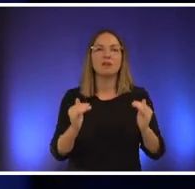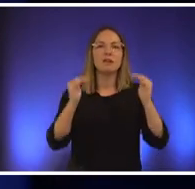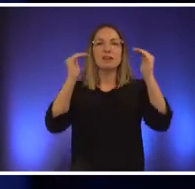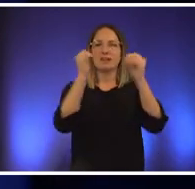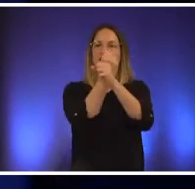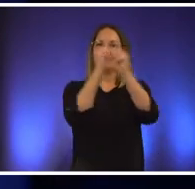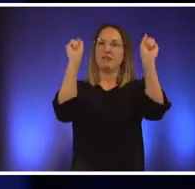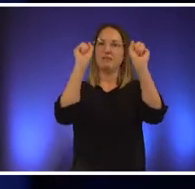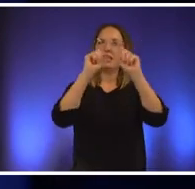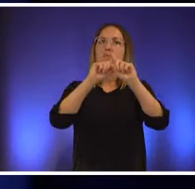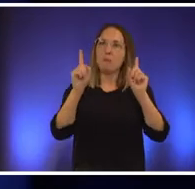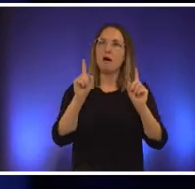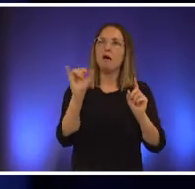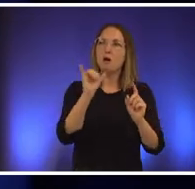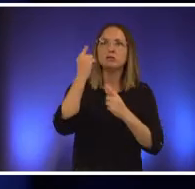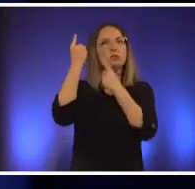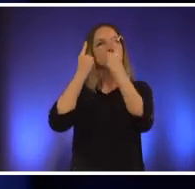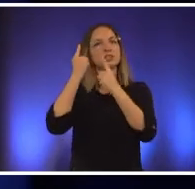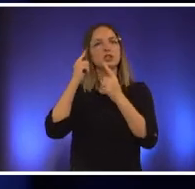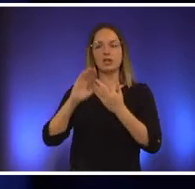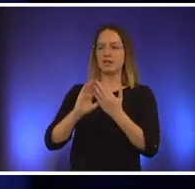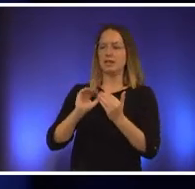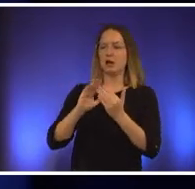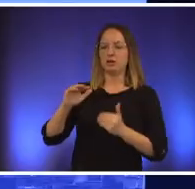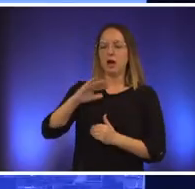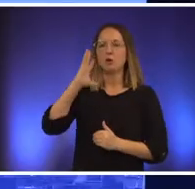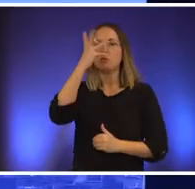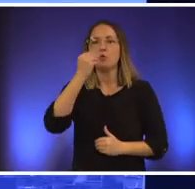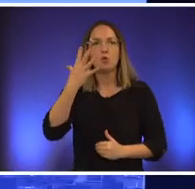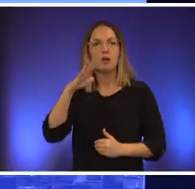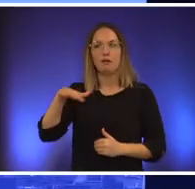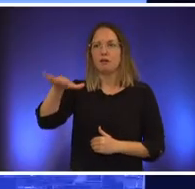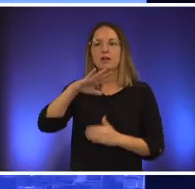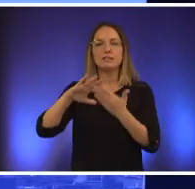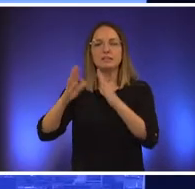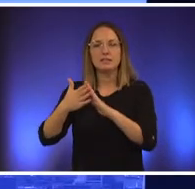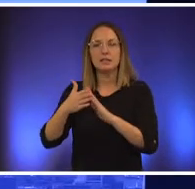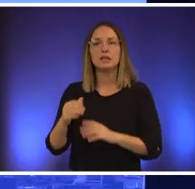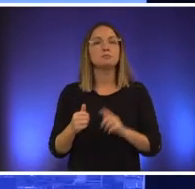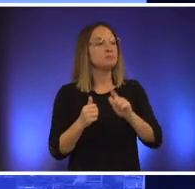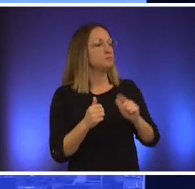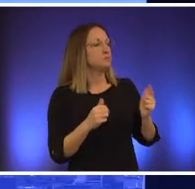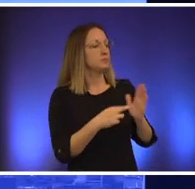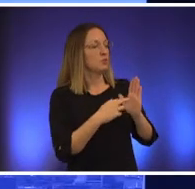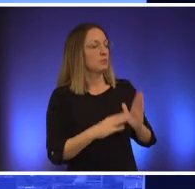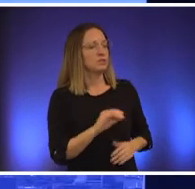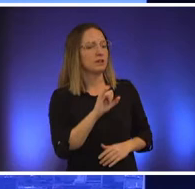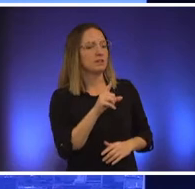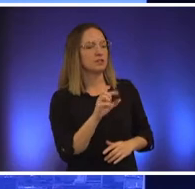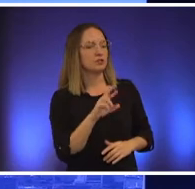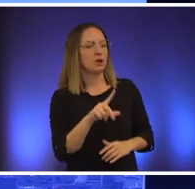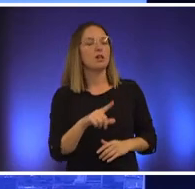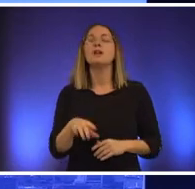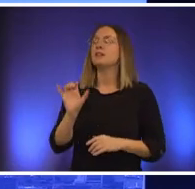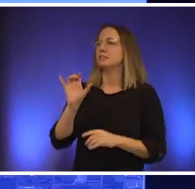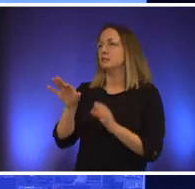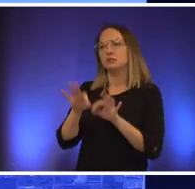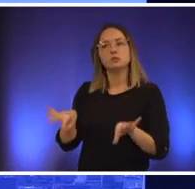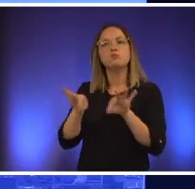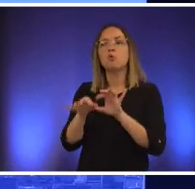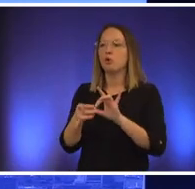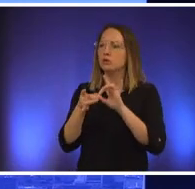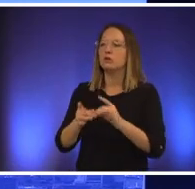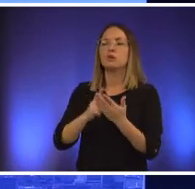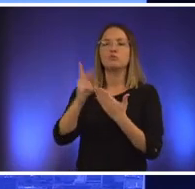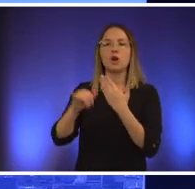talking about the beauty of our downtown and other parts of our city it's especially important with project connect so that i've i've taken that number seven when